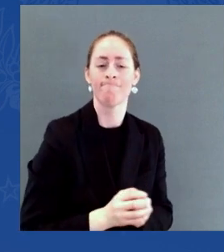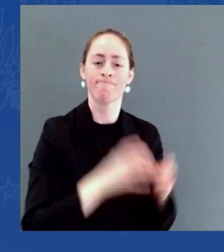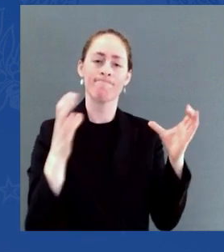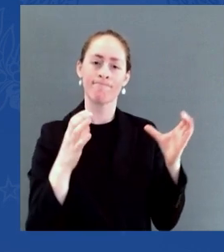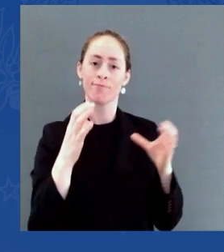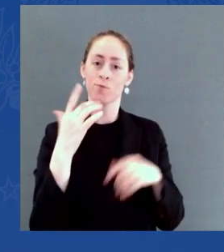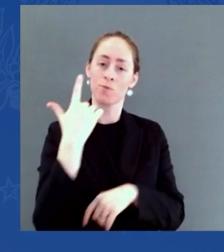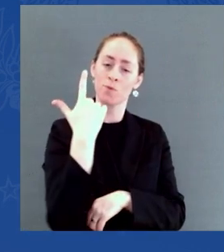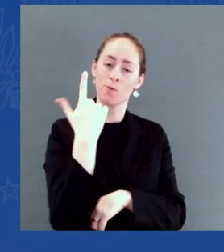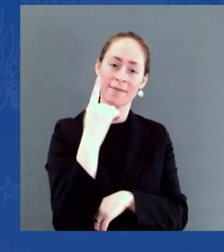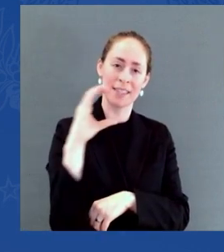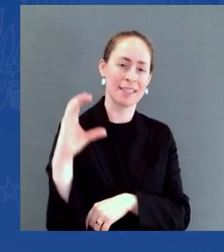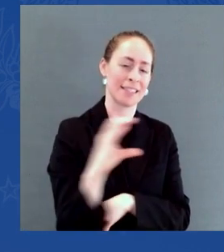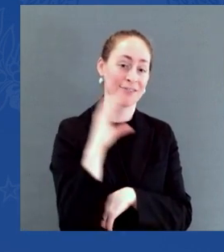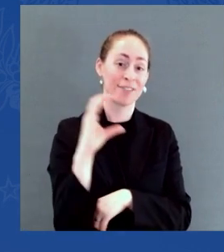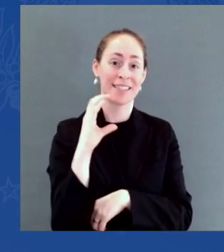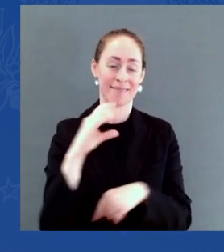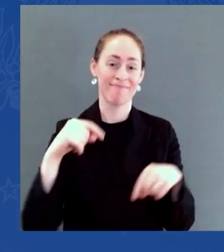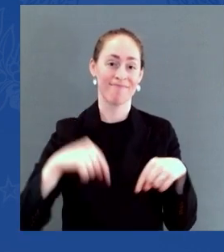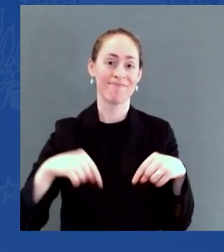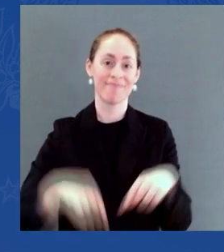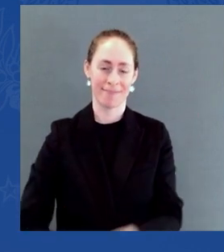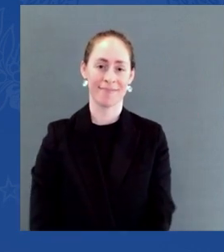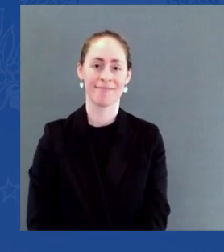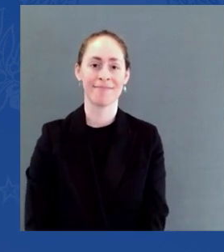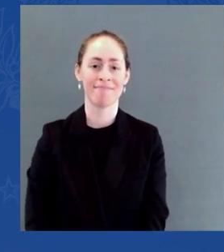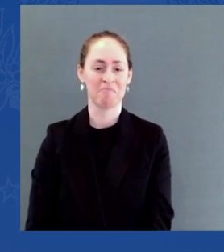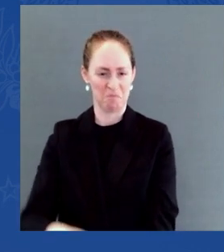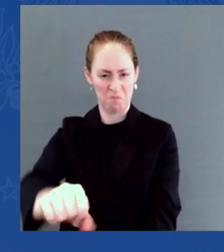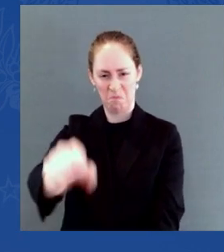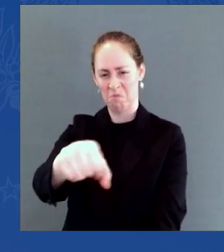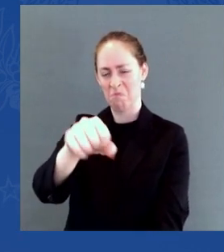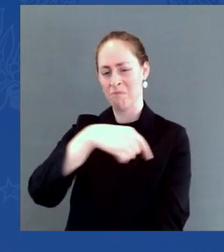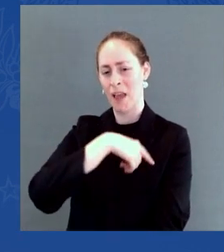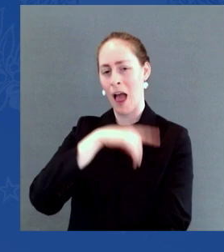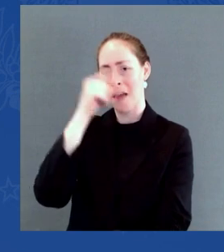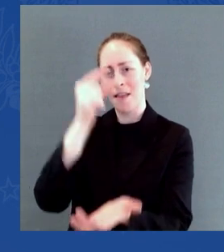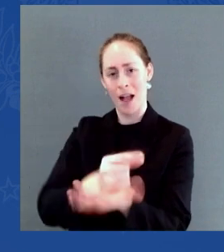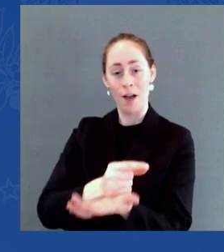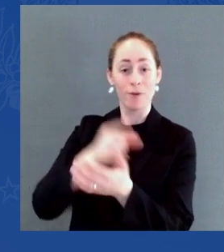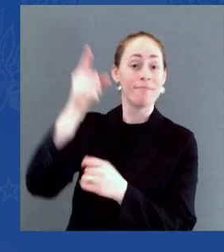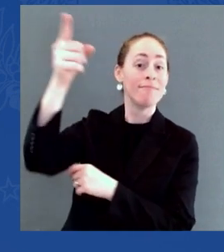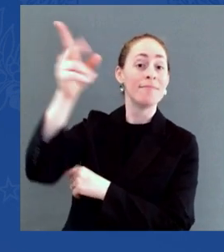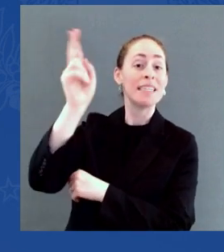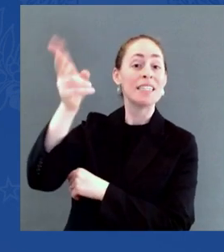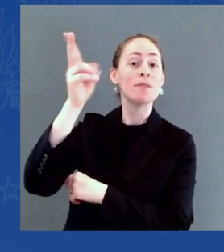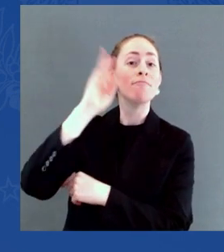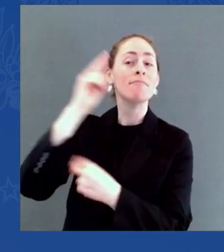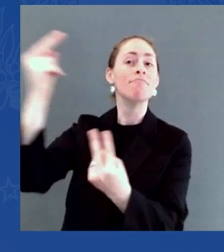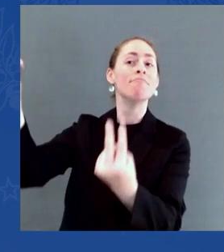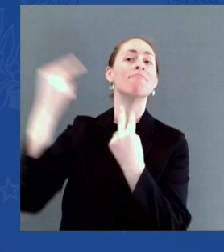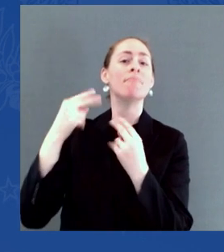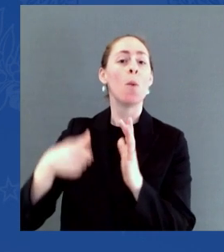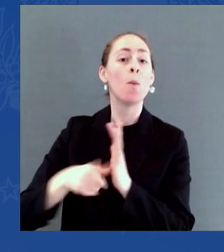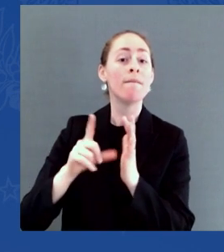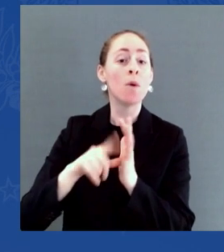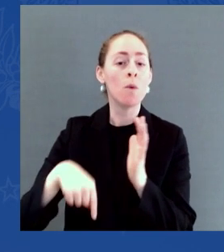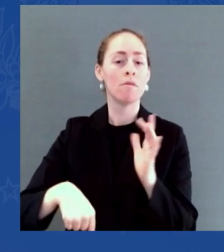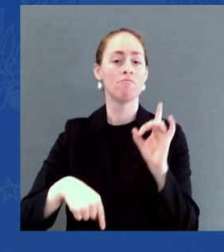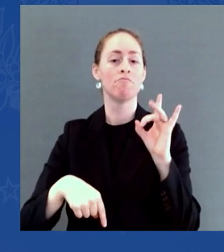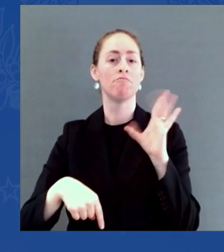when America won the competition for the 21st century. I think that's what we're going to see happen, God willing.